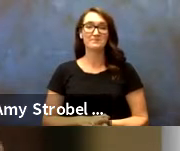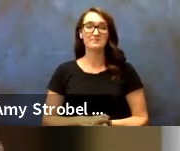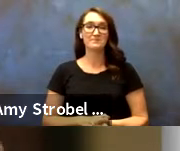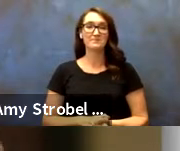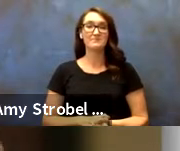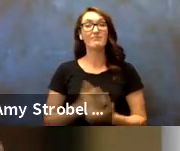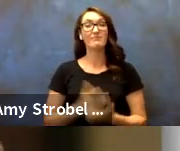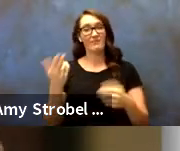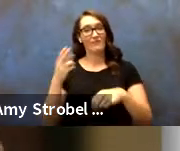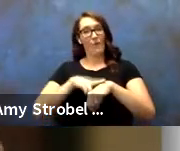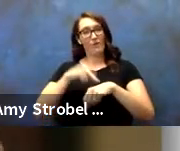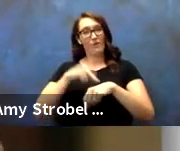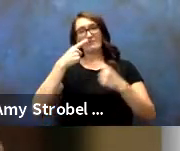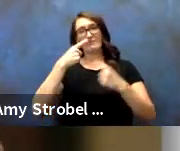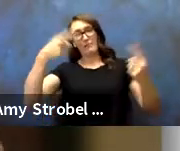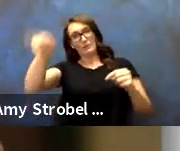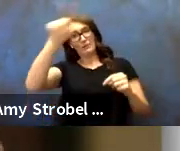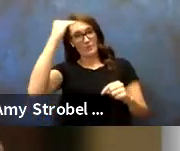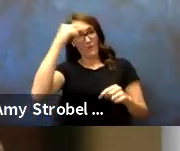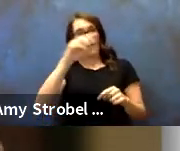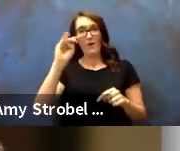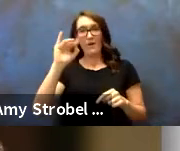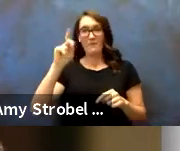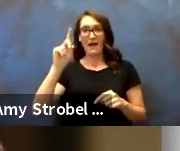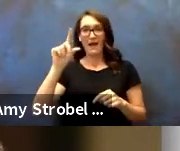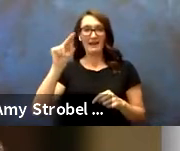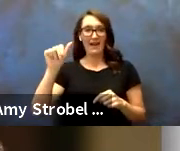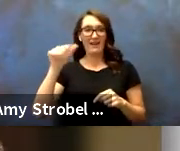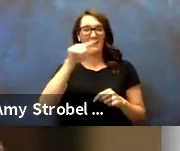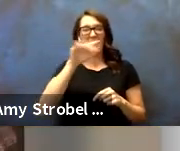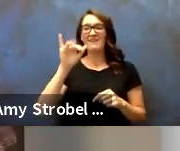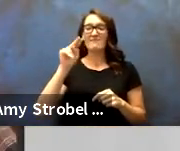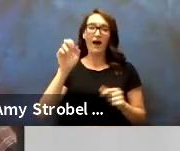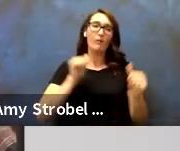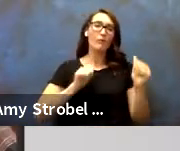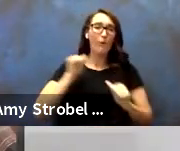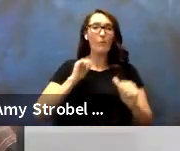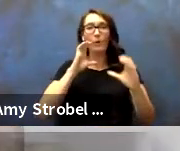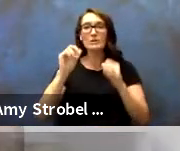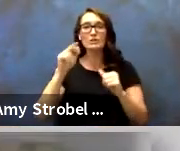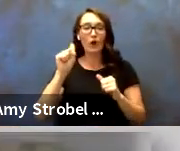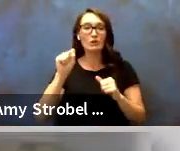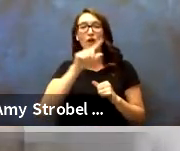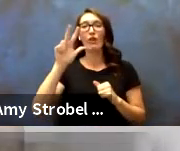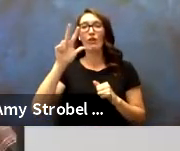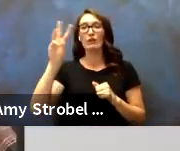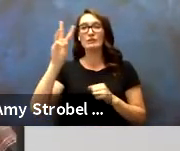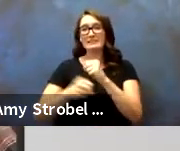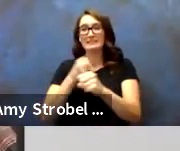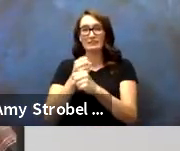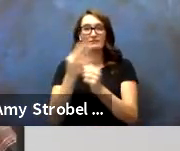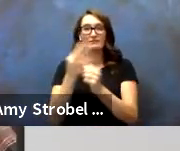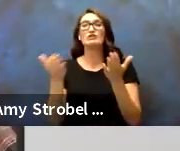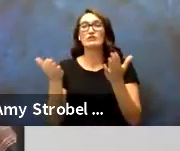Of course, the infamous Mike Dana, Fine Performing and Communication Arts, 36 years of service.